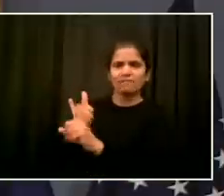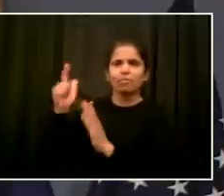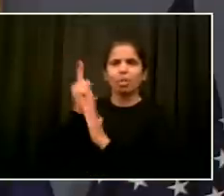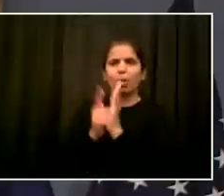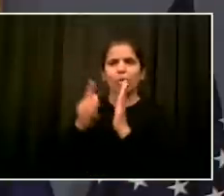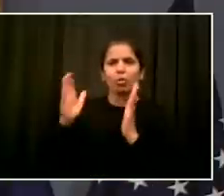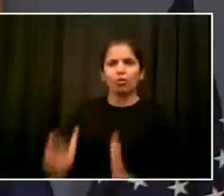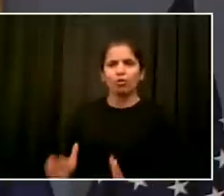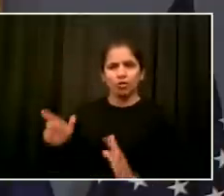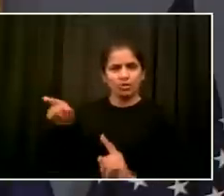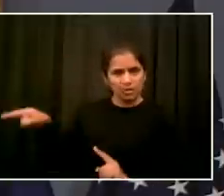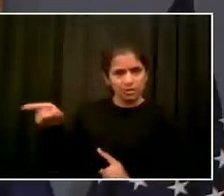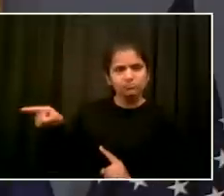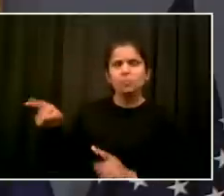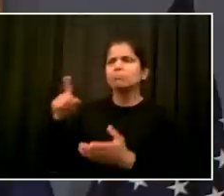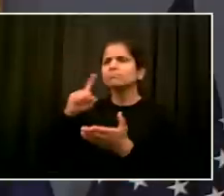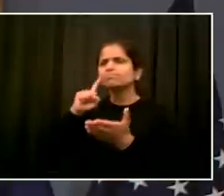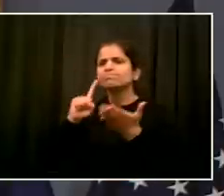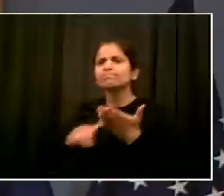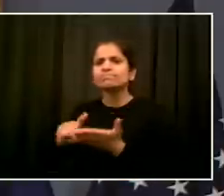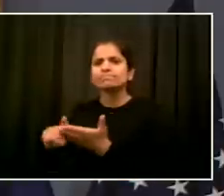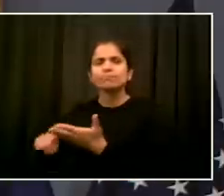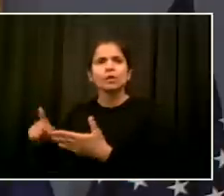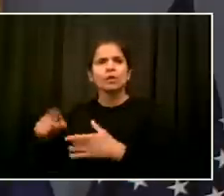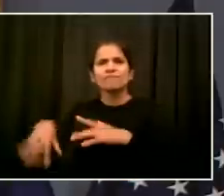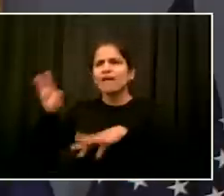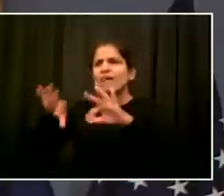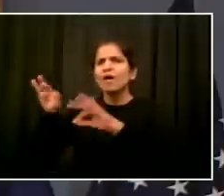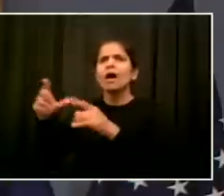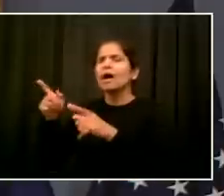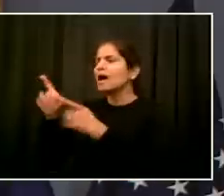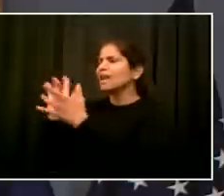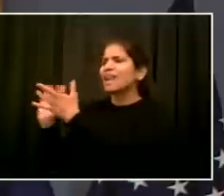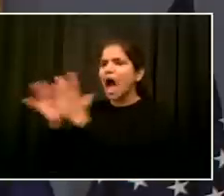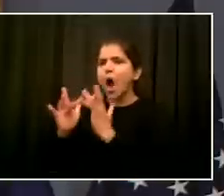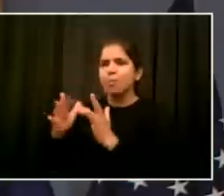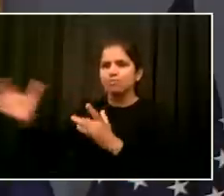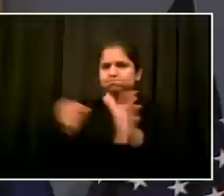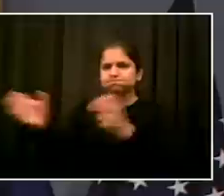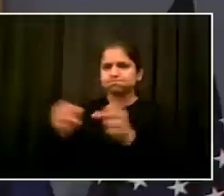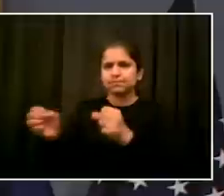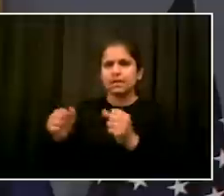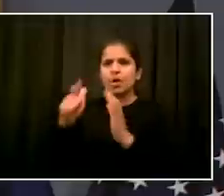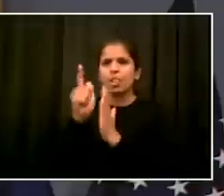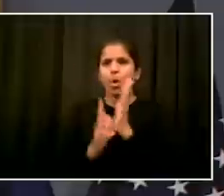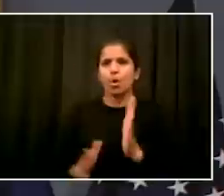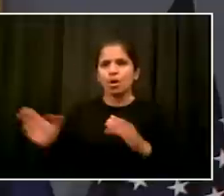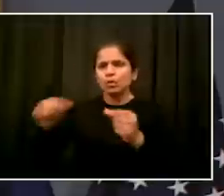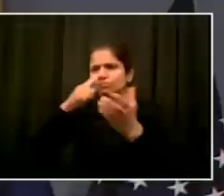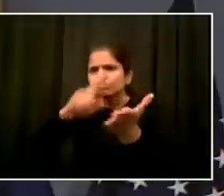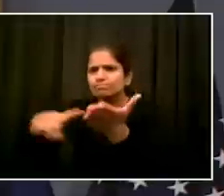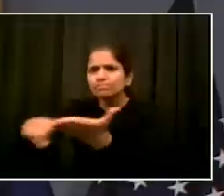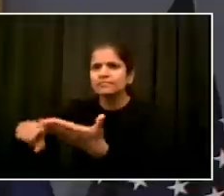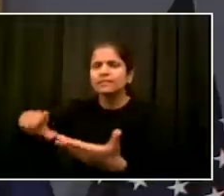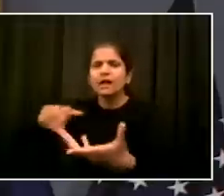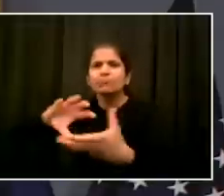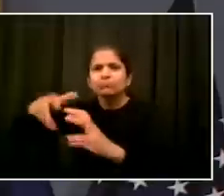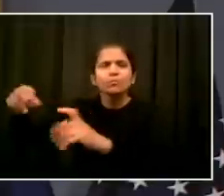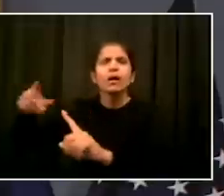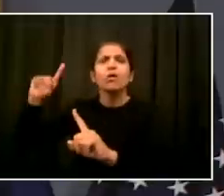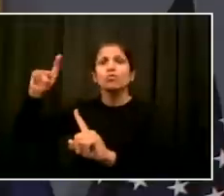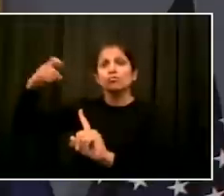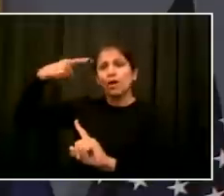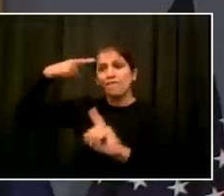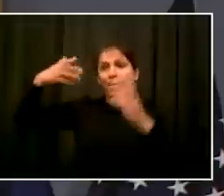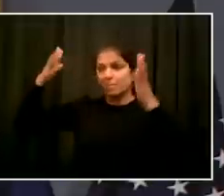any instance where there wasn't integrity in our government process and making sure that the needs of the people are served.